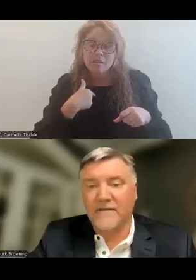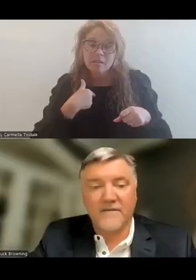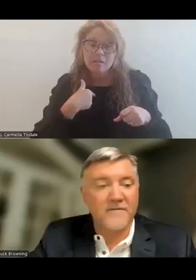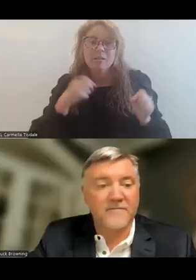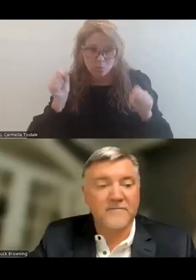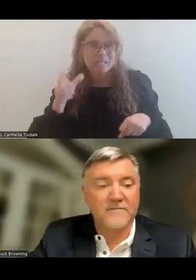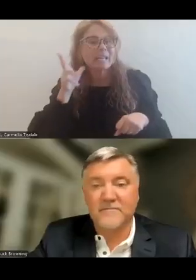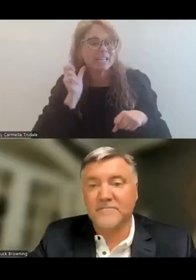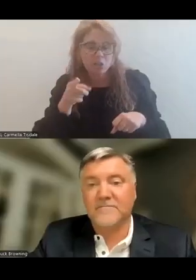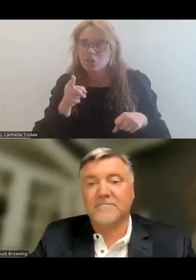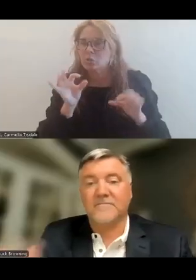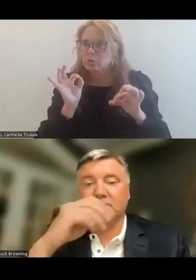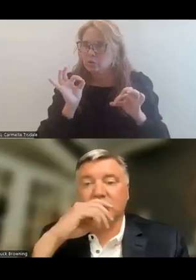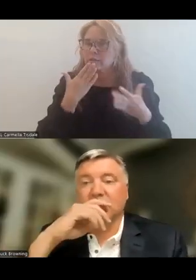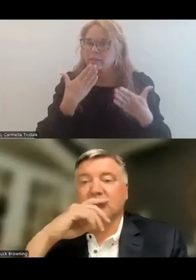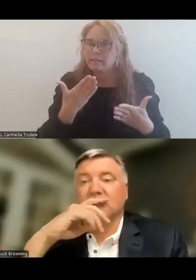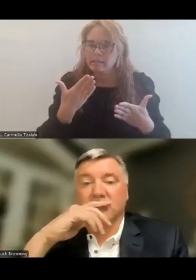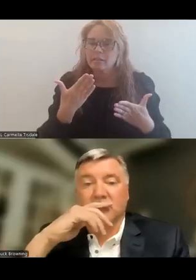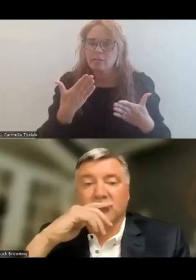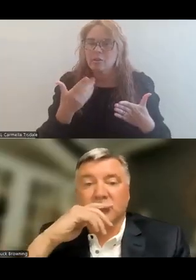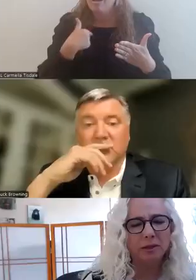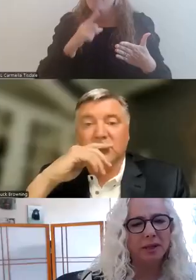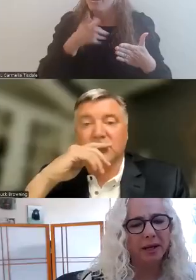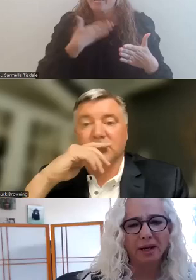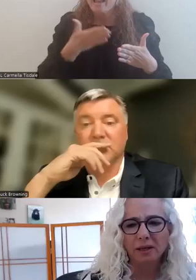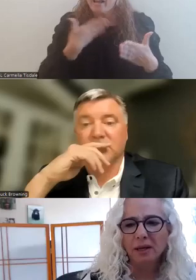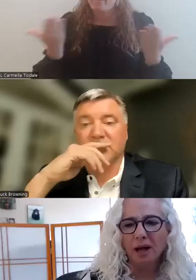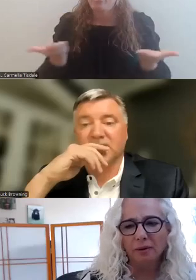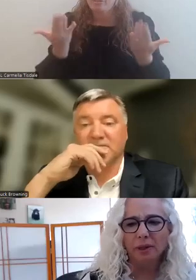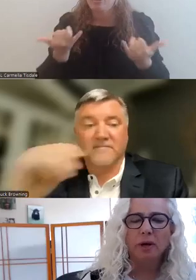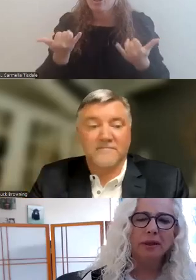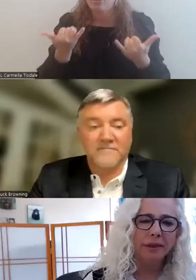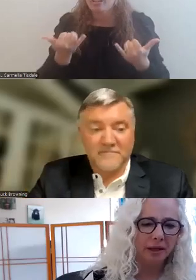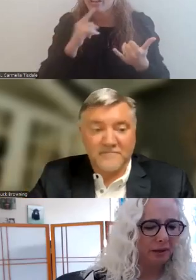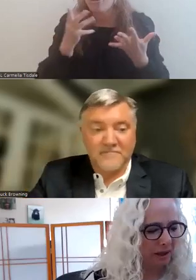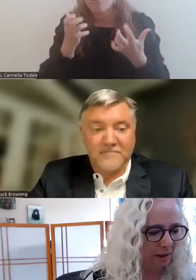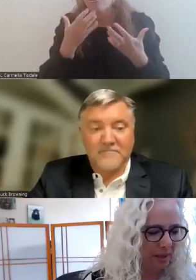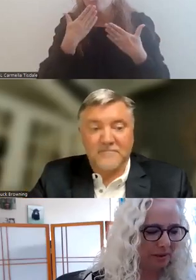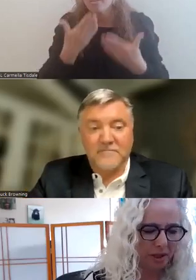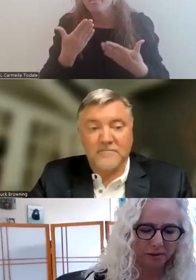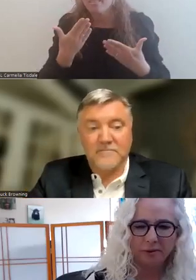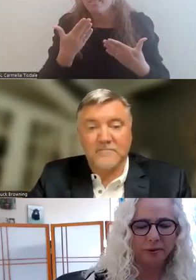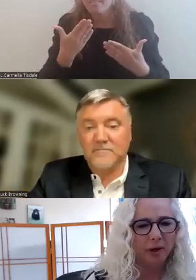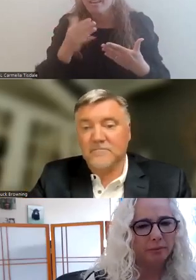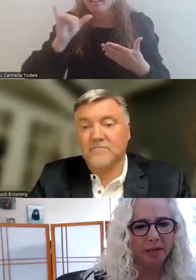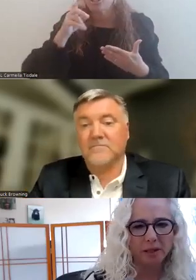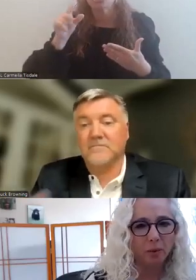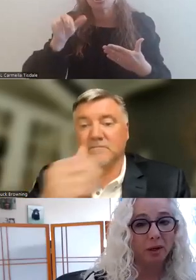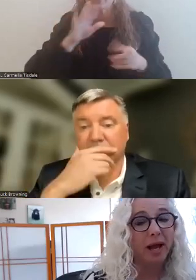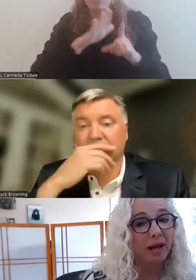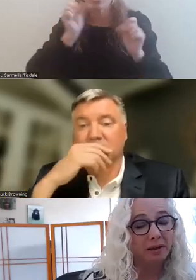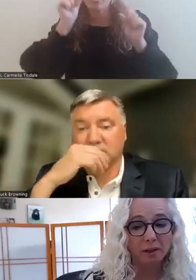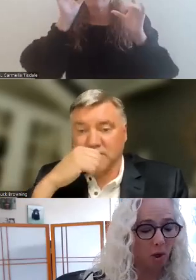We can. Very good. Thank you. I'm really happy to be here today. And I really want to thank Jennifer for her